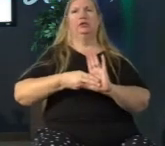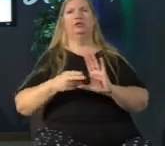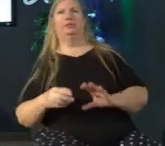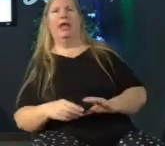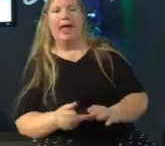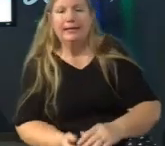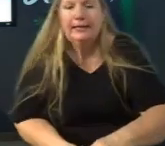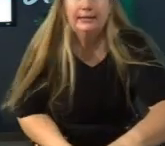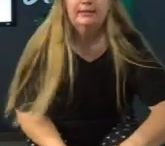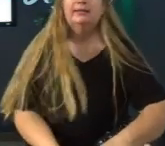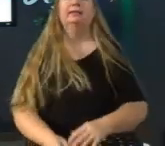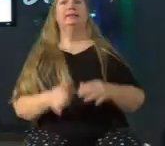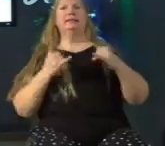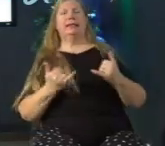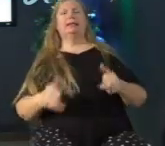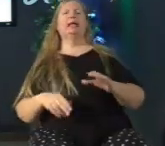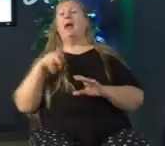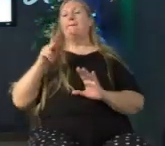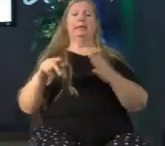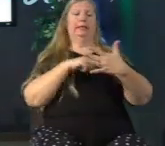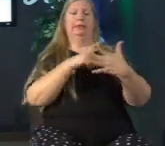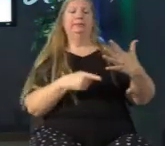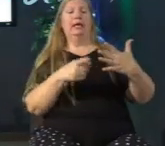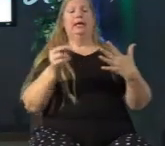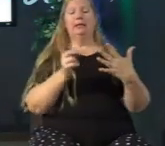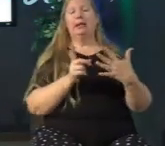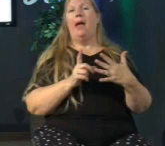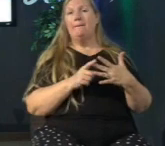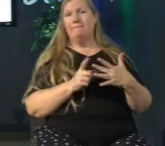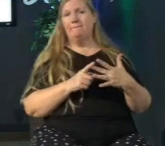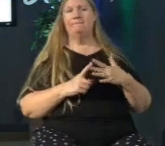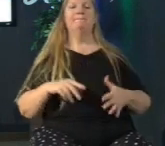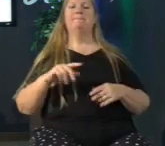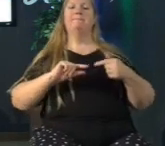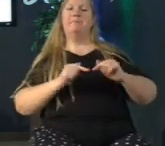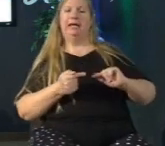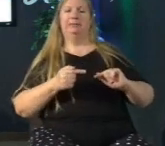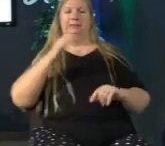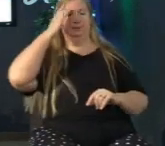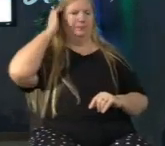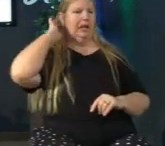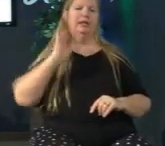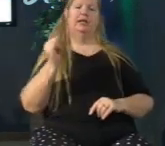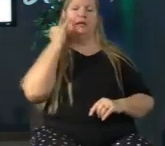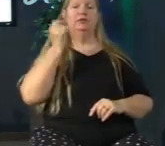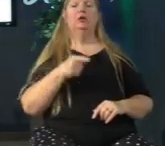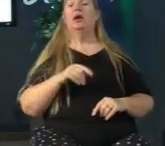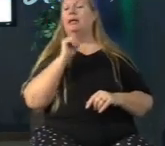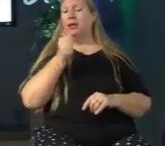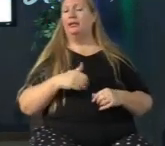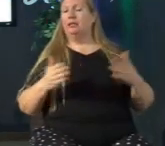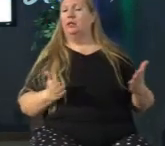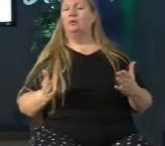is pain now if you haven't been with us the the previous weeks we've talked about how